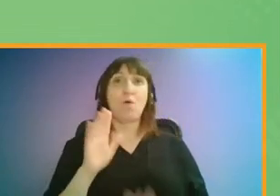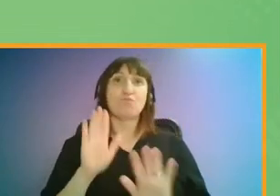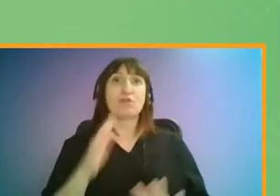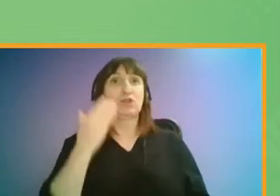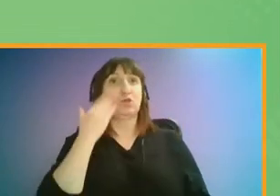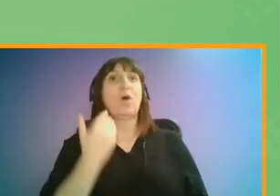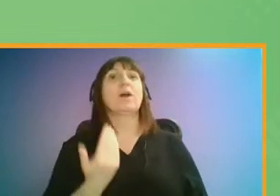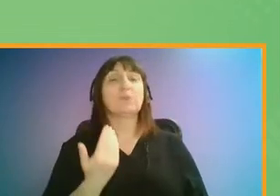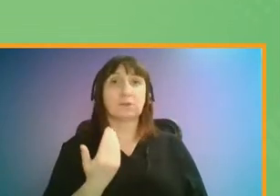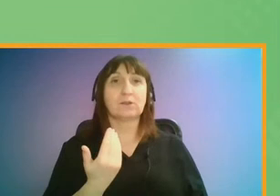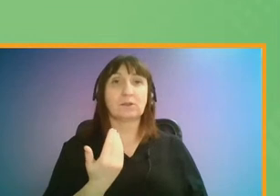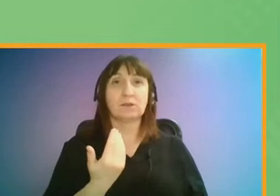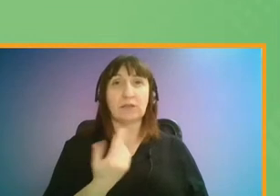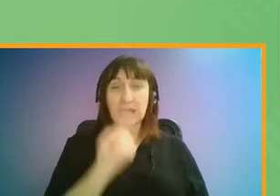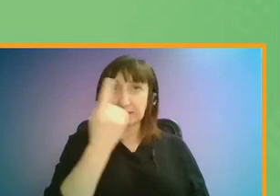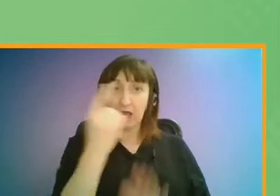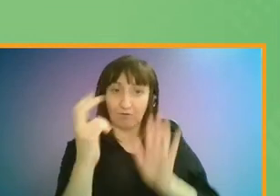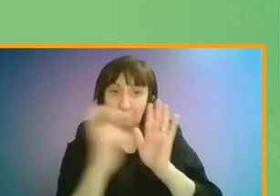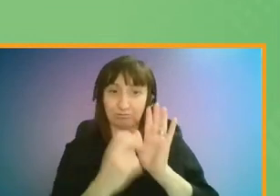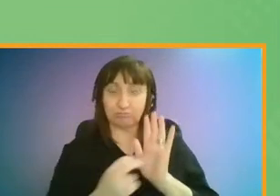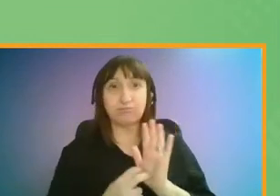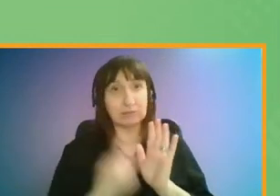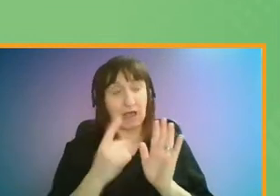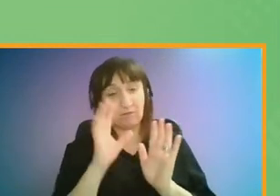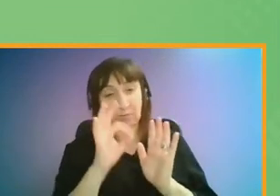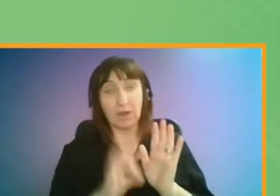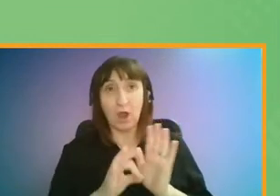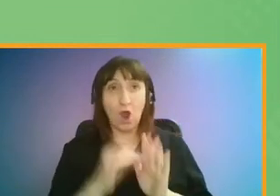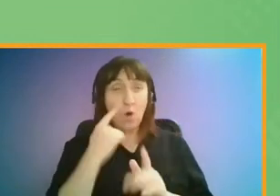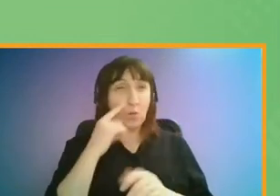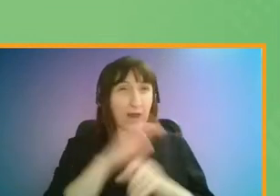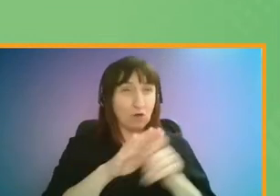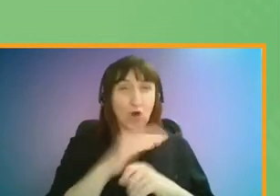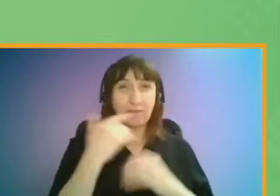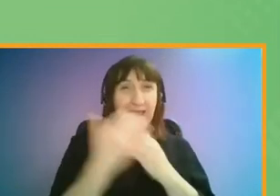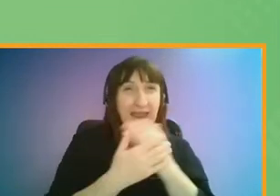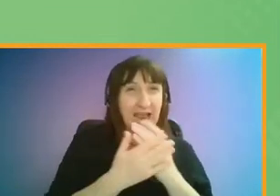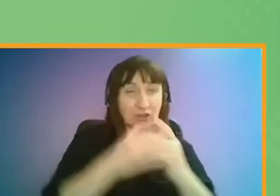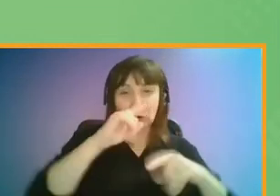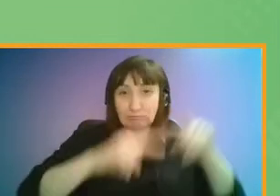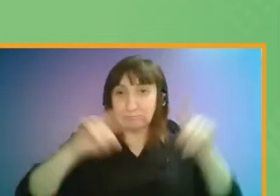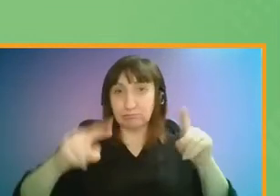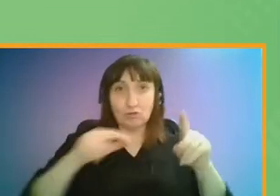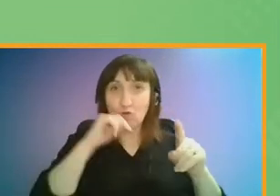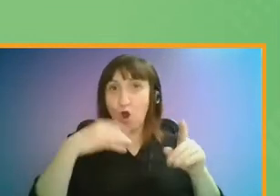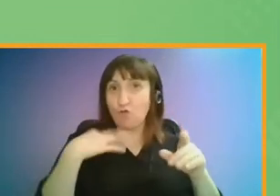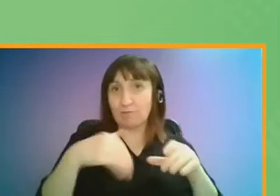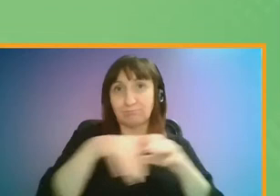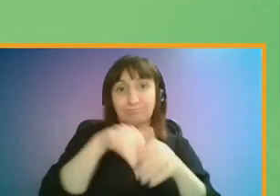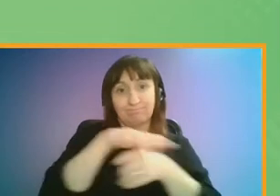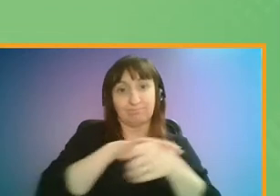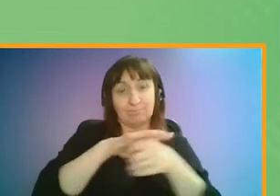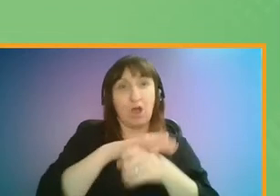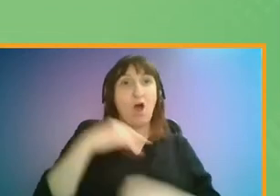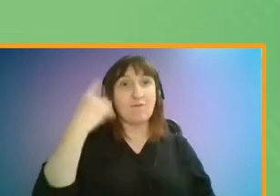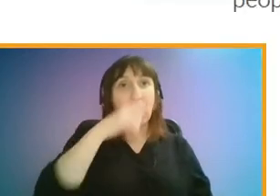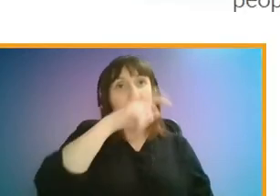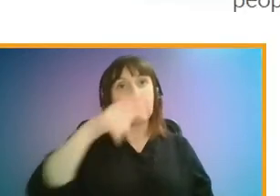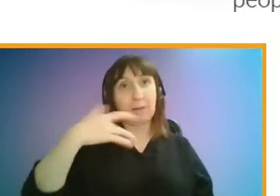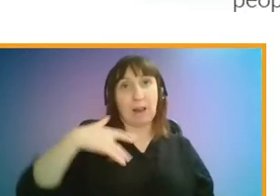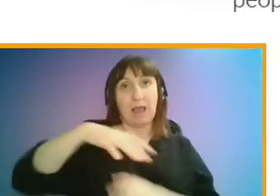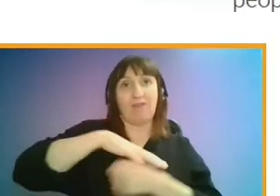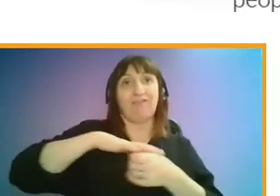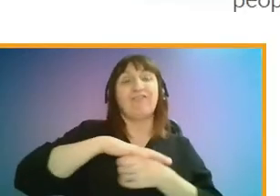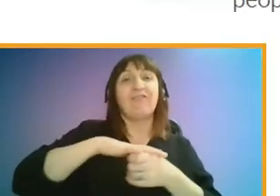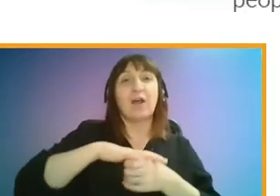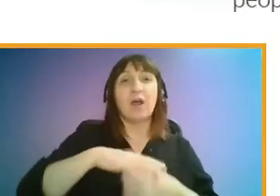This was a self-selecting survey and we acknowledged that the age and ethnicity spread of the respondents is not representative of London's demographic makeup. We